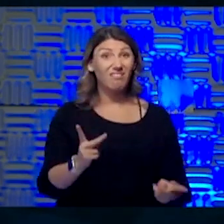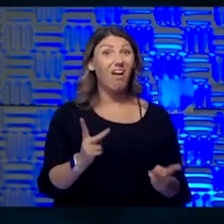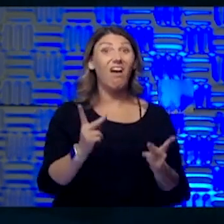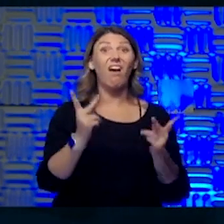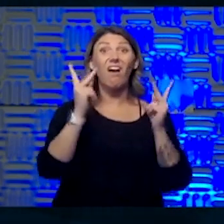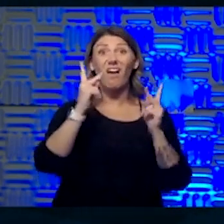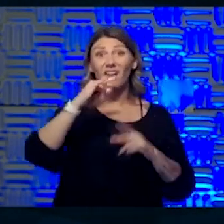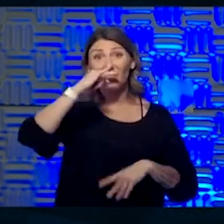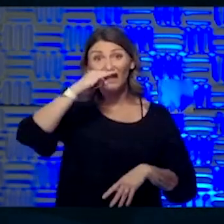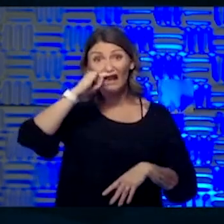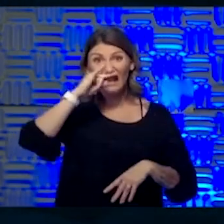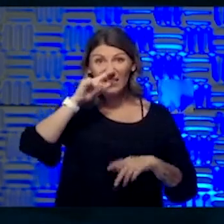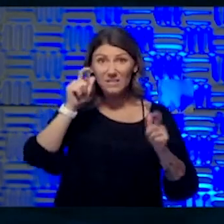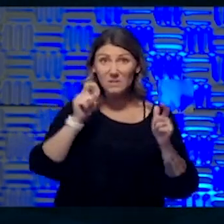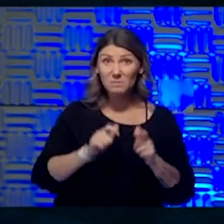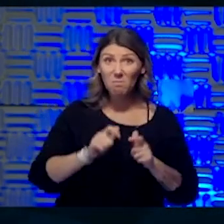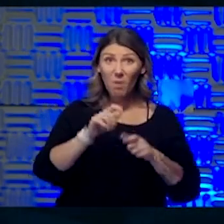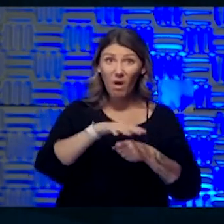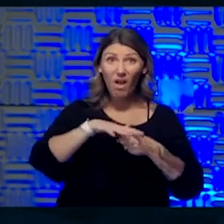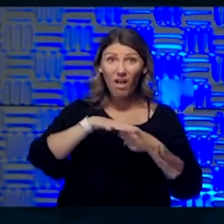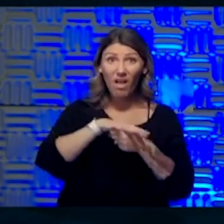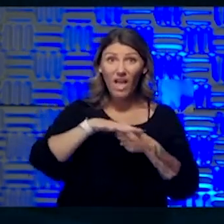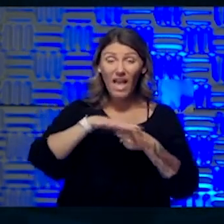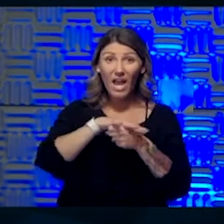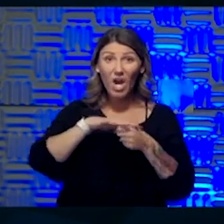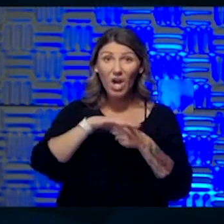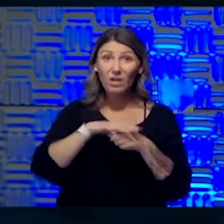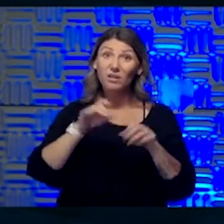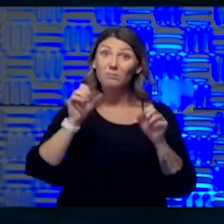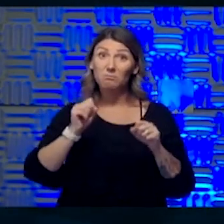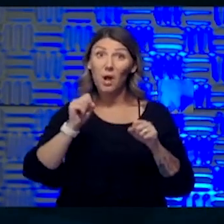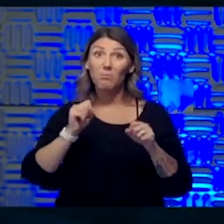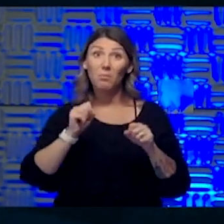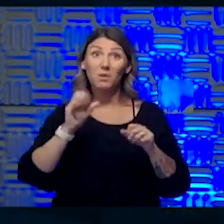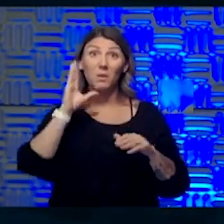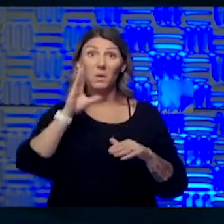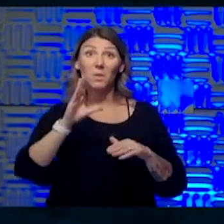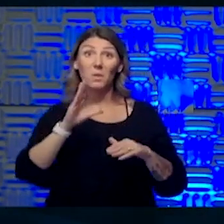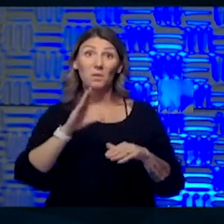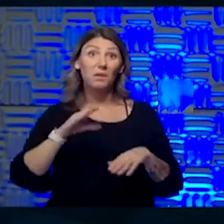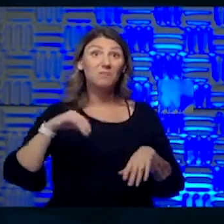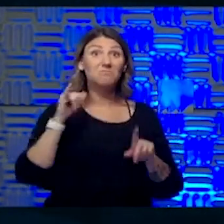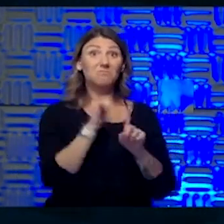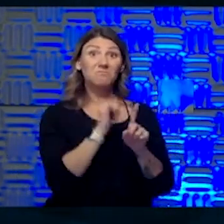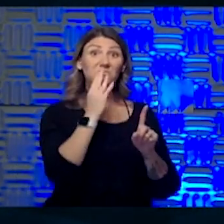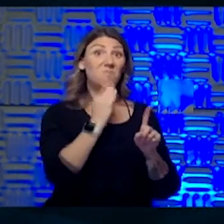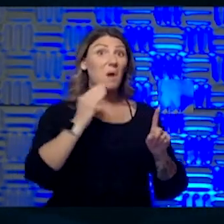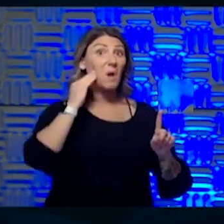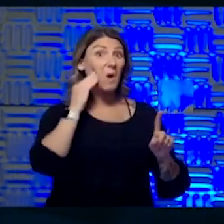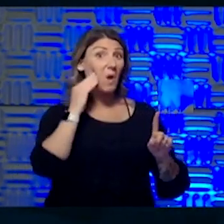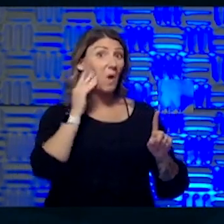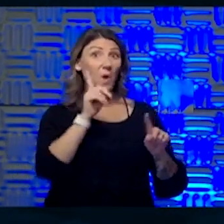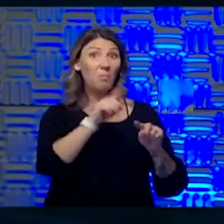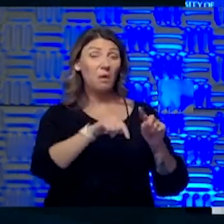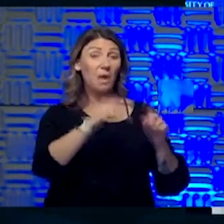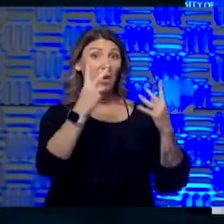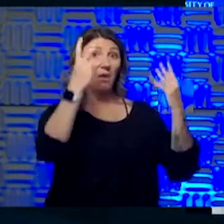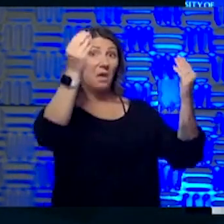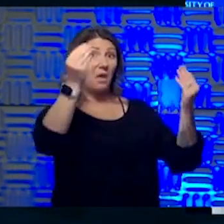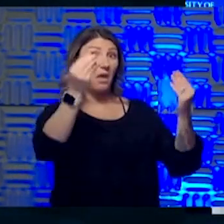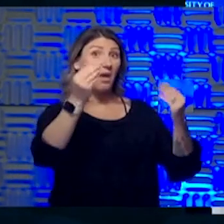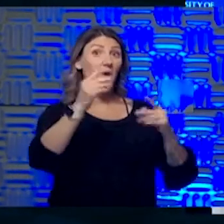you know, probably quarantine her when she comes back, if she comes back. So I'll be curious to see how this fall rolls out with, uh, with school.